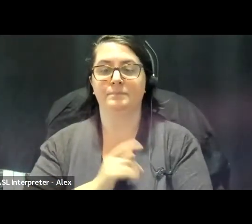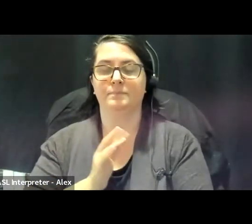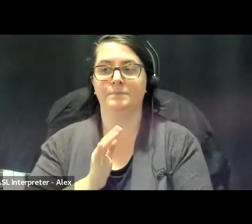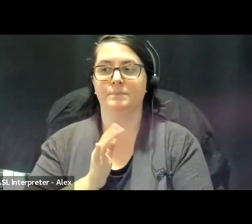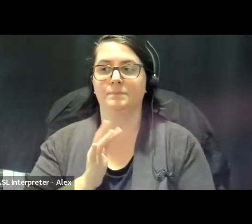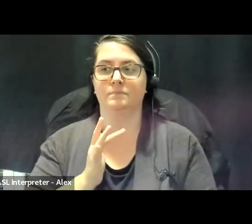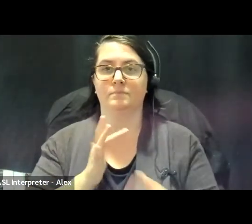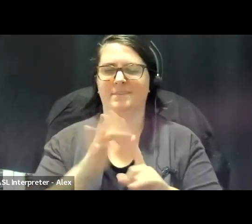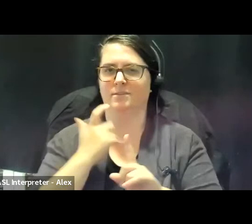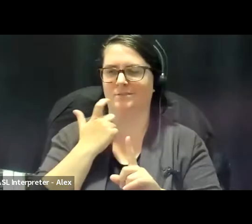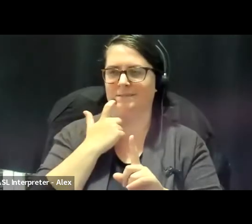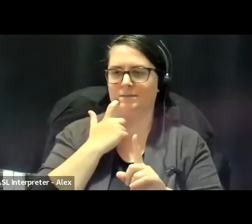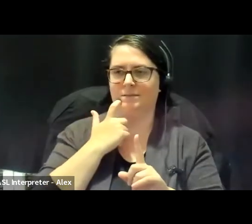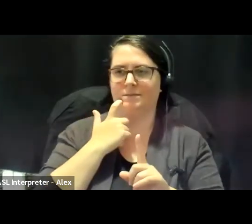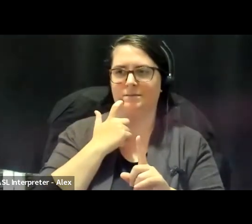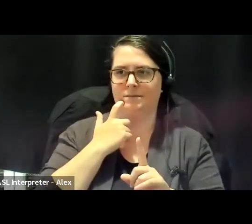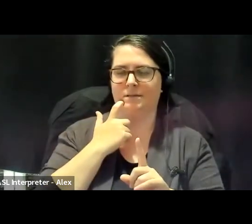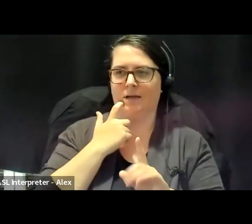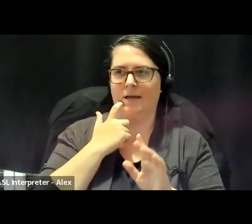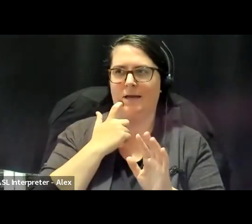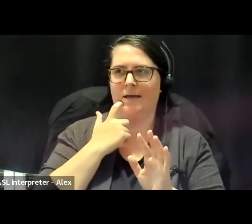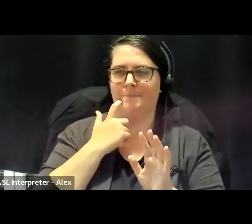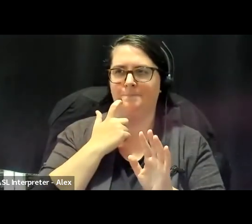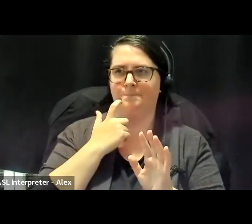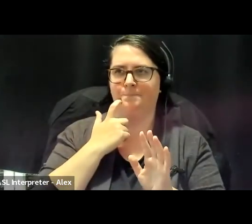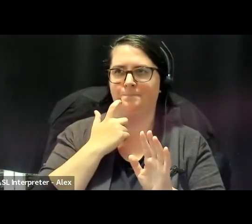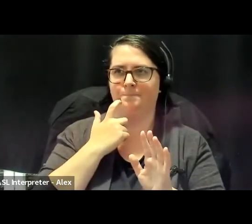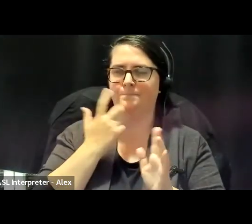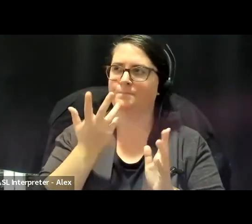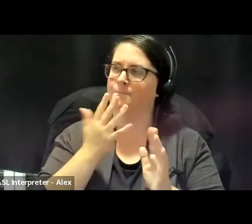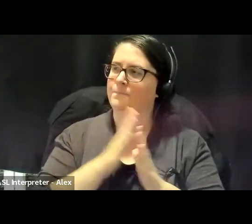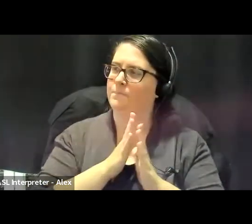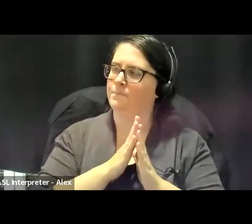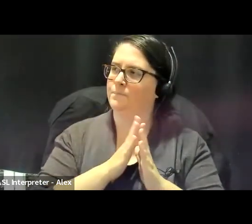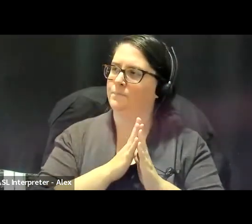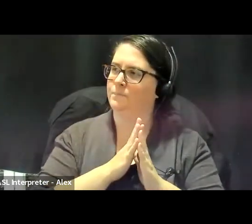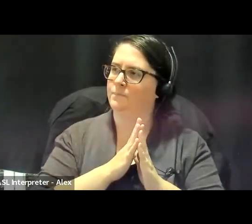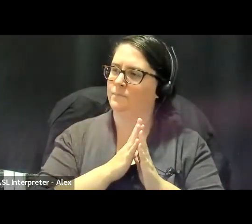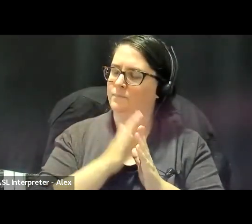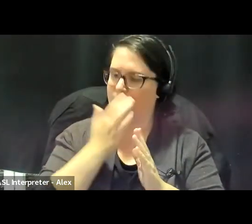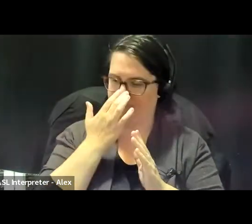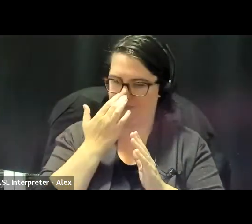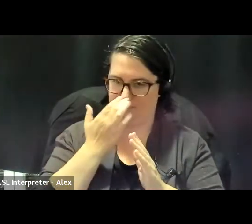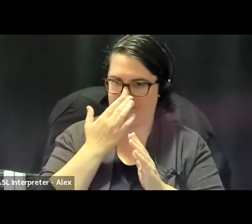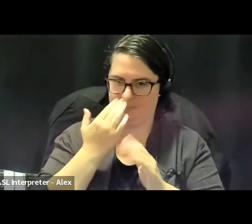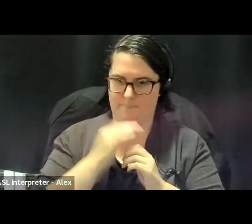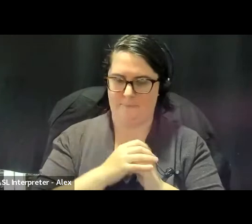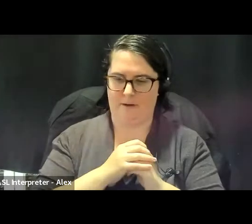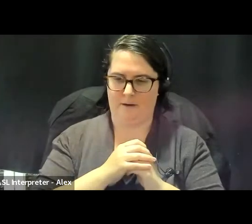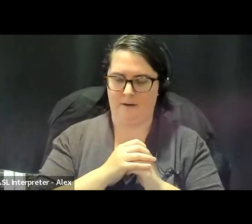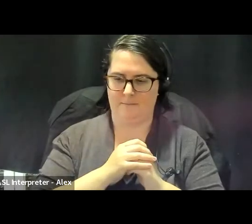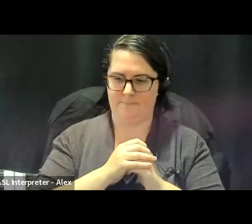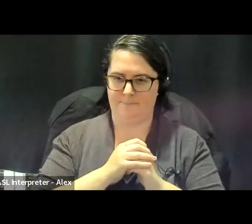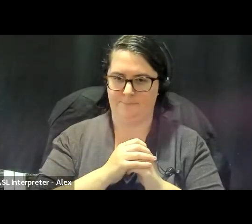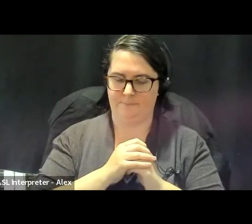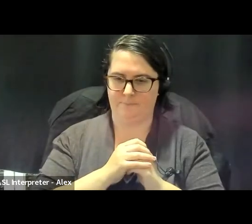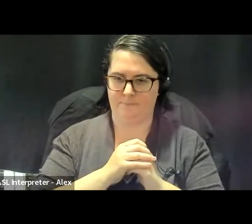Very recently, came across like a, you know, there's kind of the